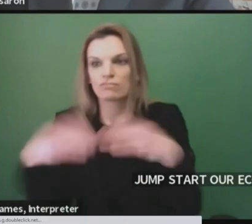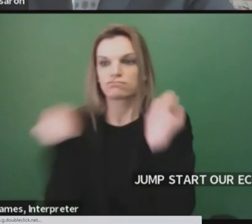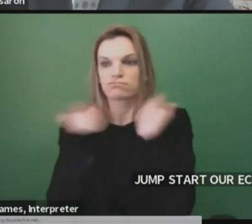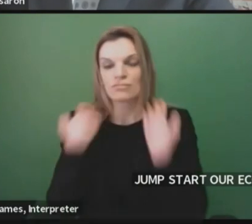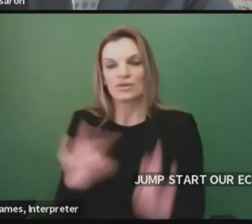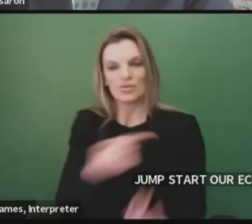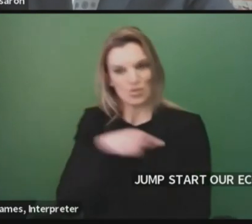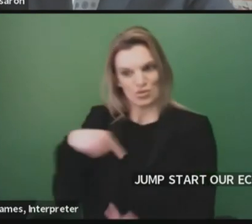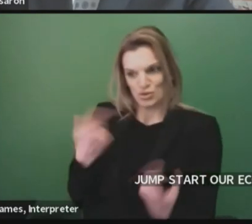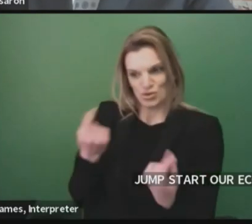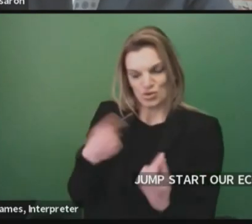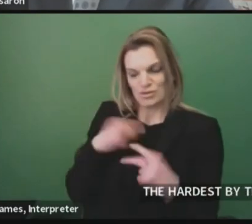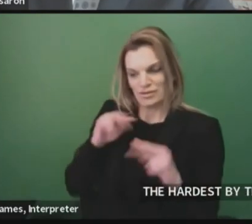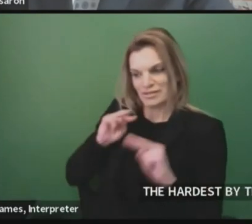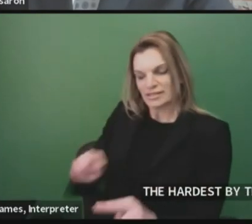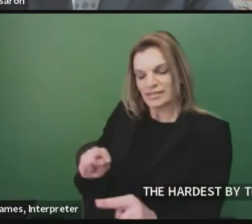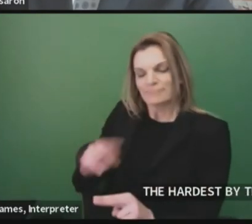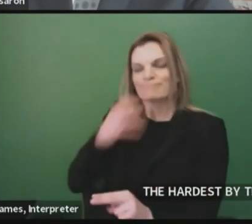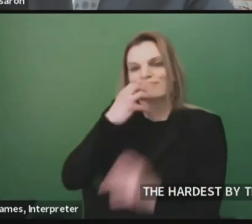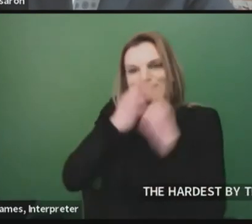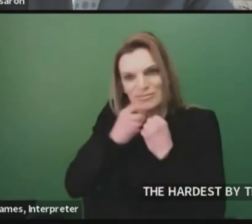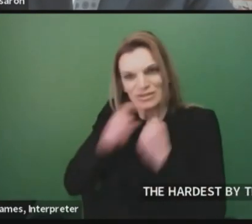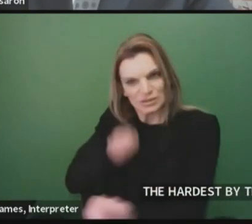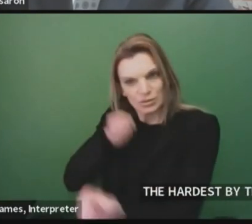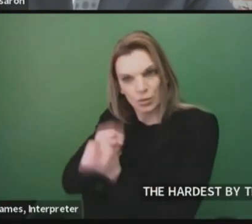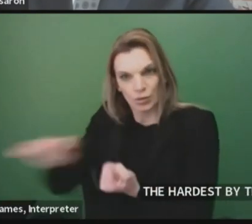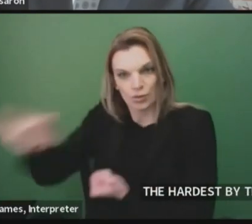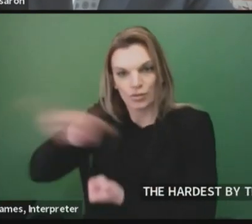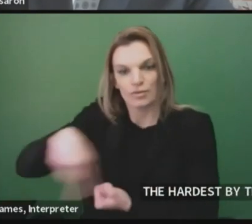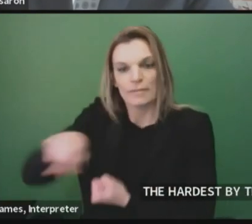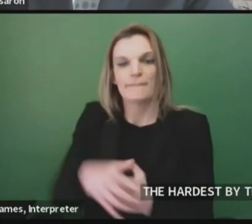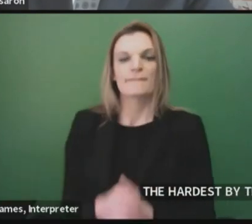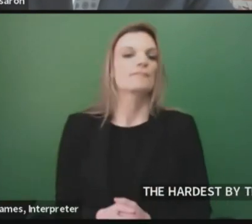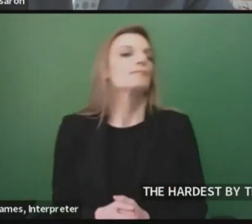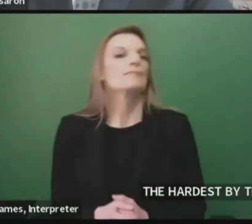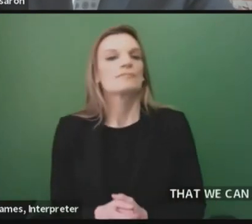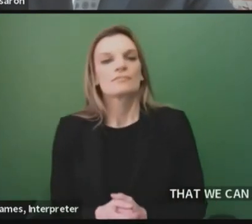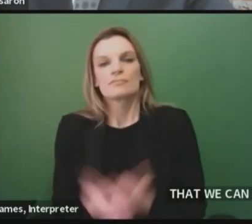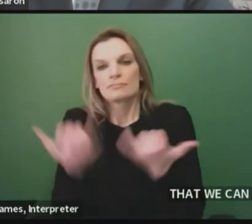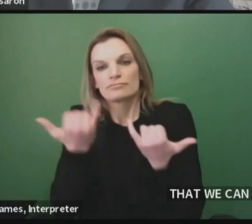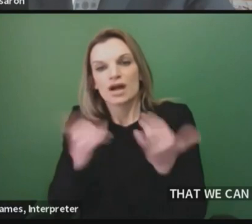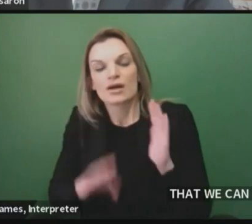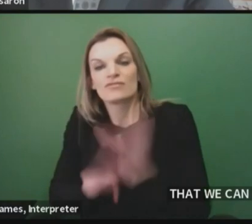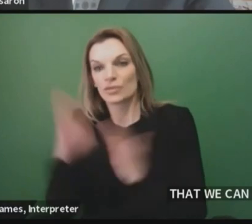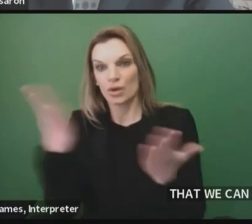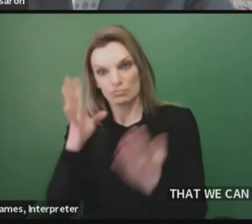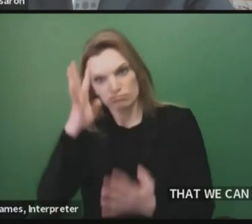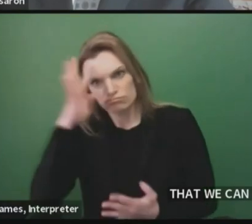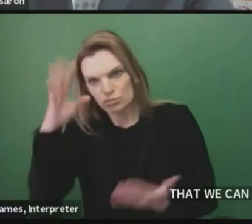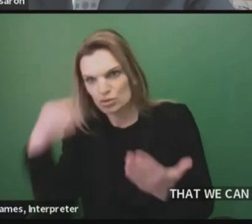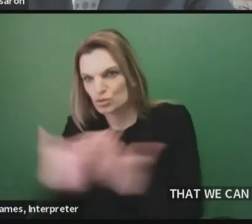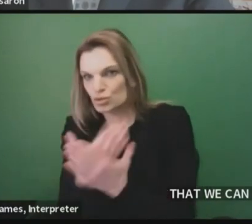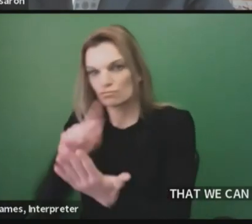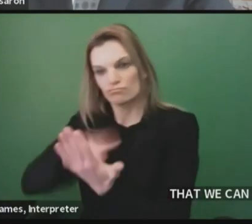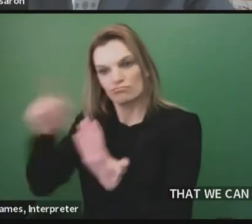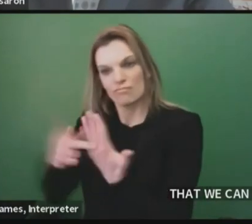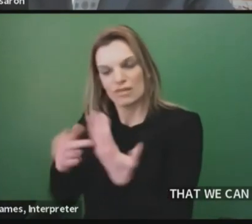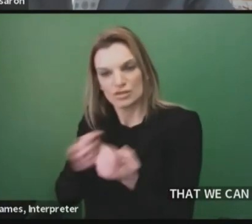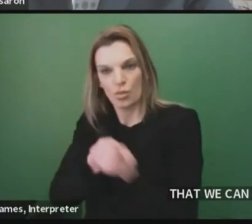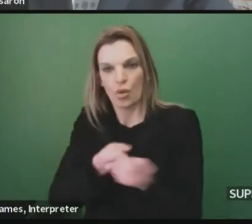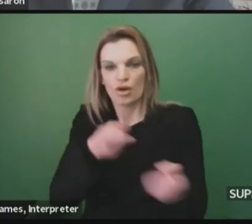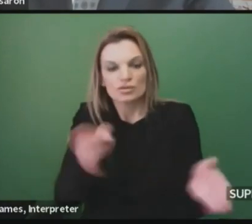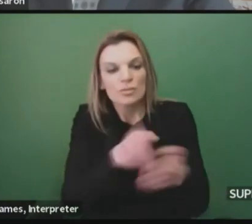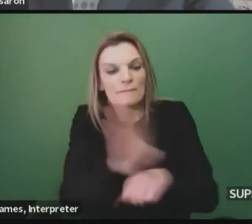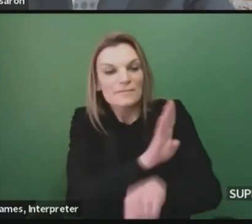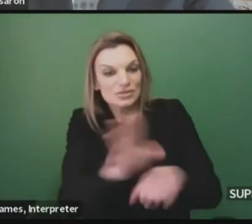that they've got the support they need. The MEDC has developed a number of new programs to help our small business owners get